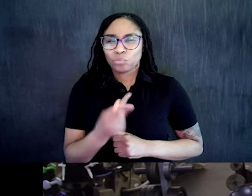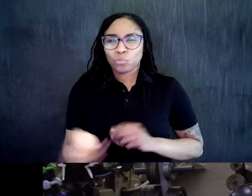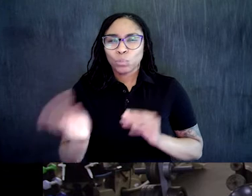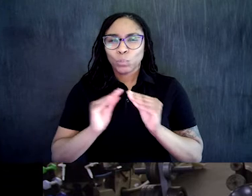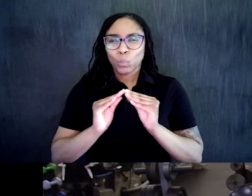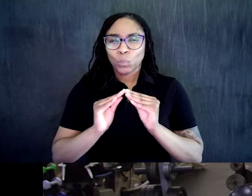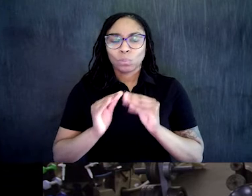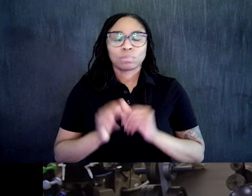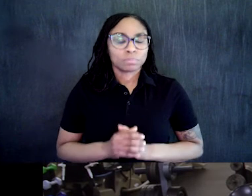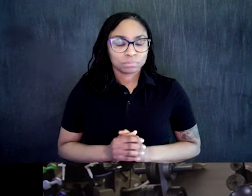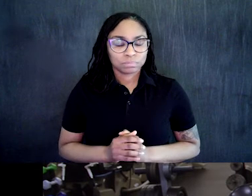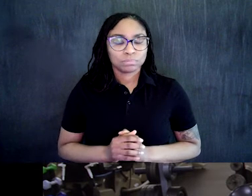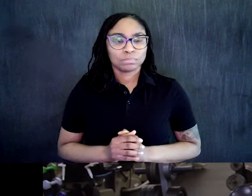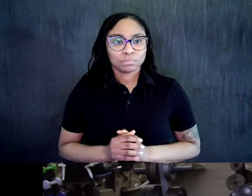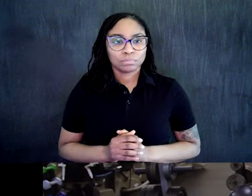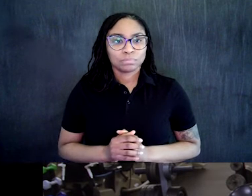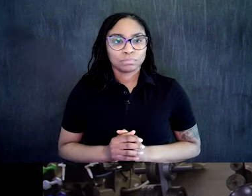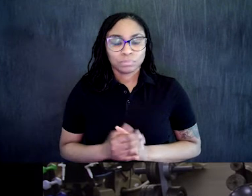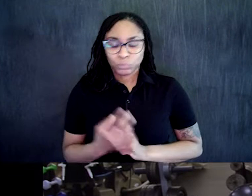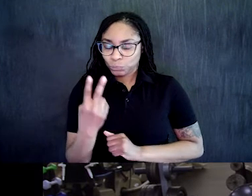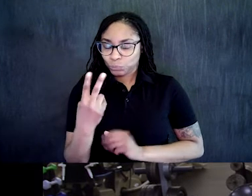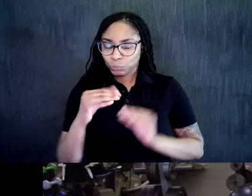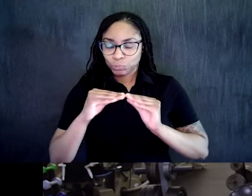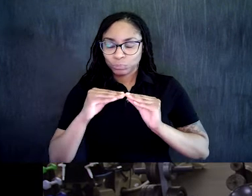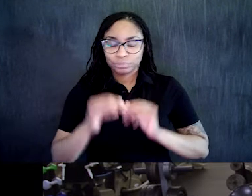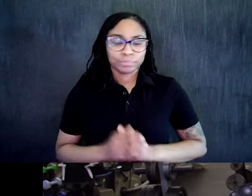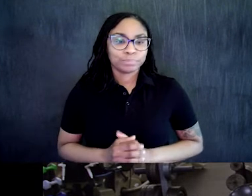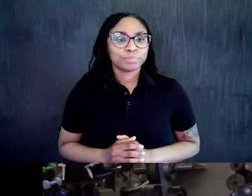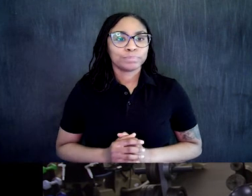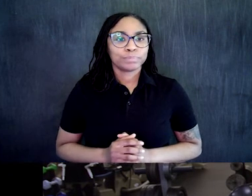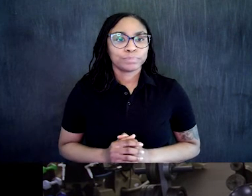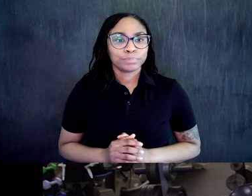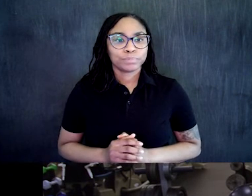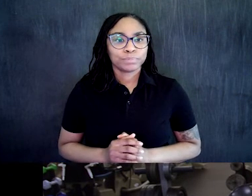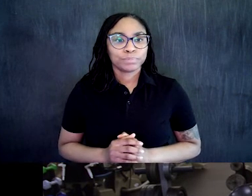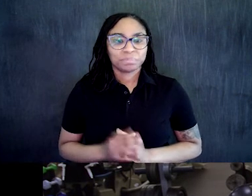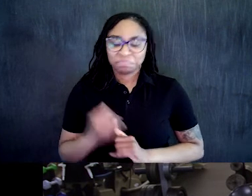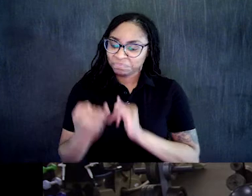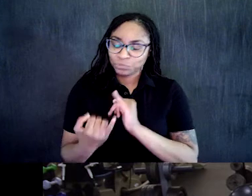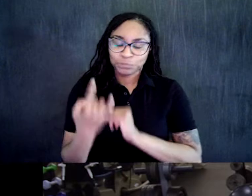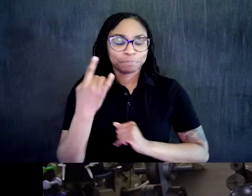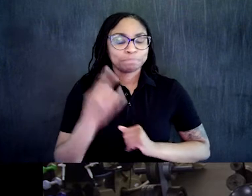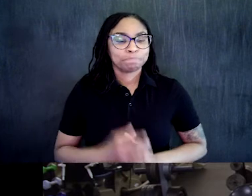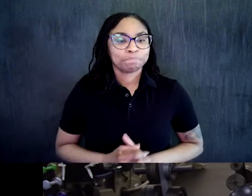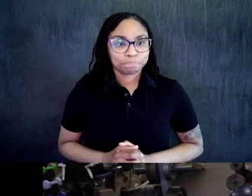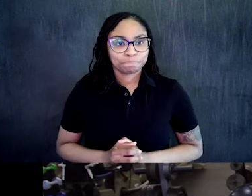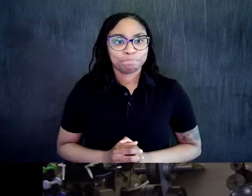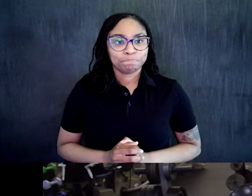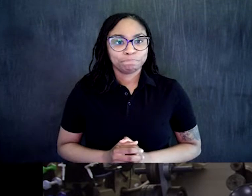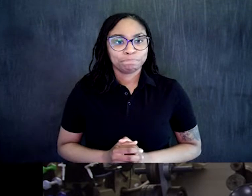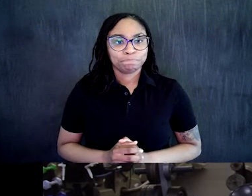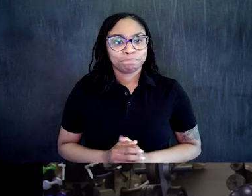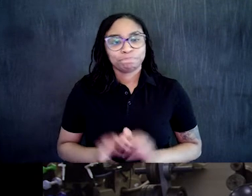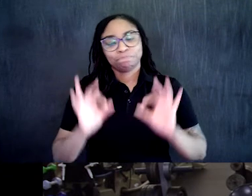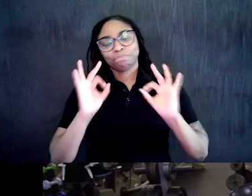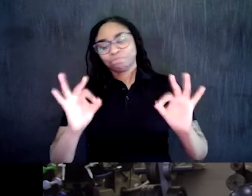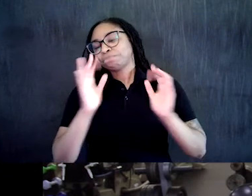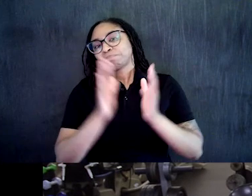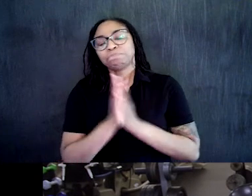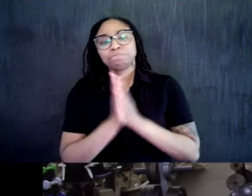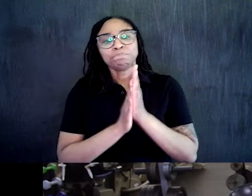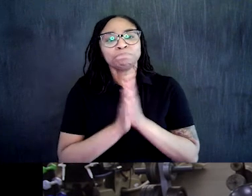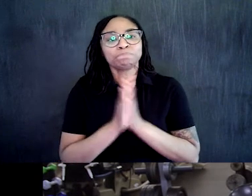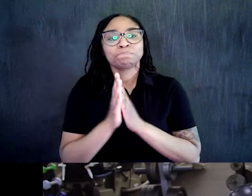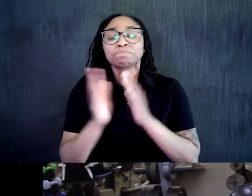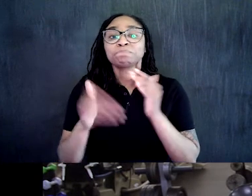Nice. Keep breathing for me. Good. You play with the distance of your step. go if you